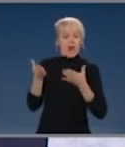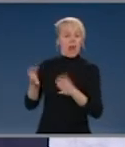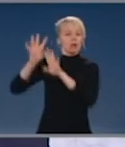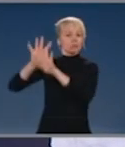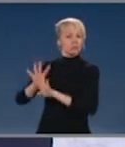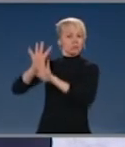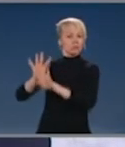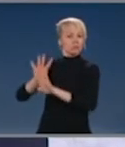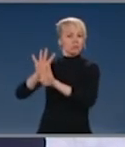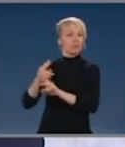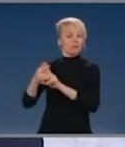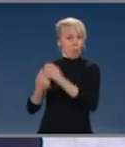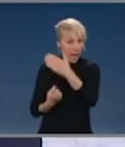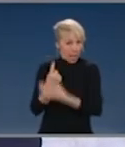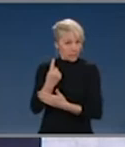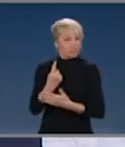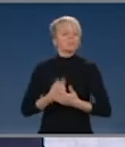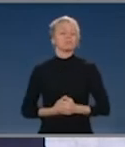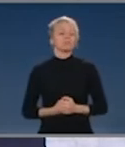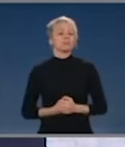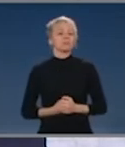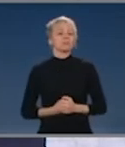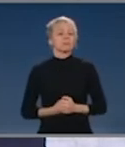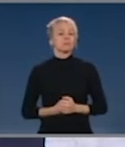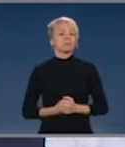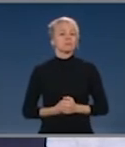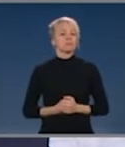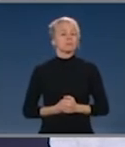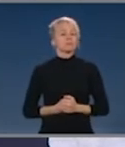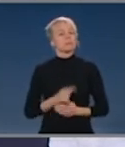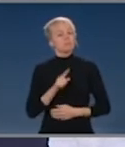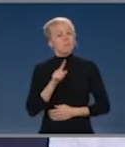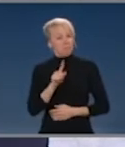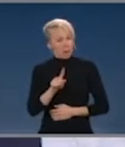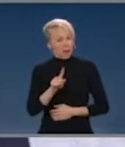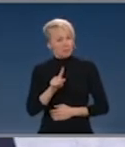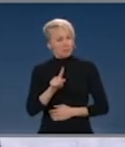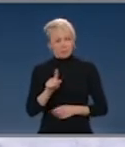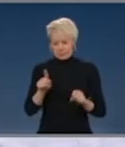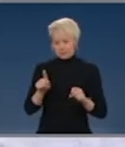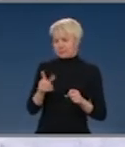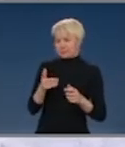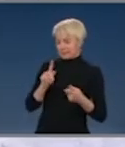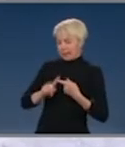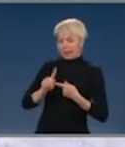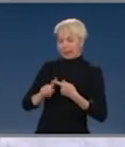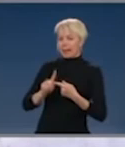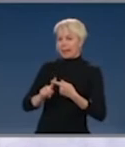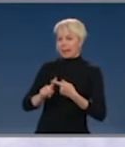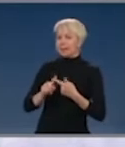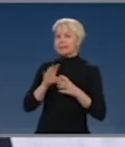that's not an invitation or a license for this in those in those broader I think social responsibility terms.